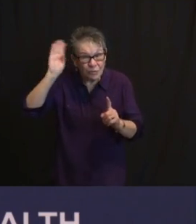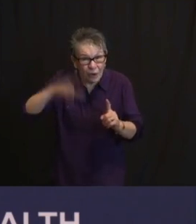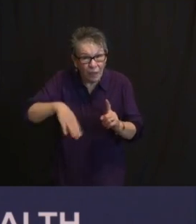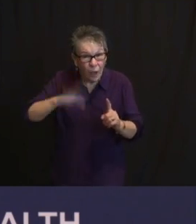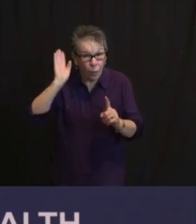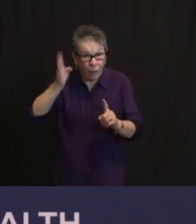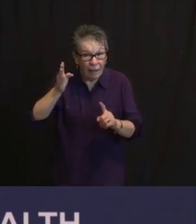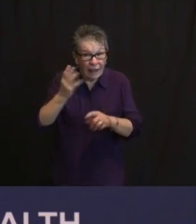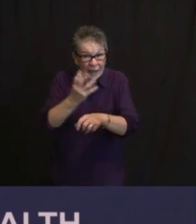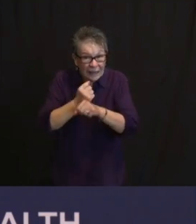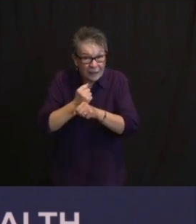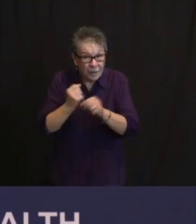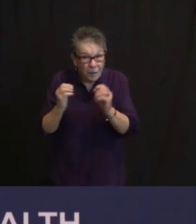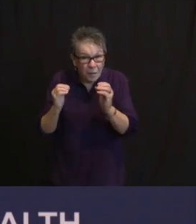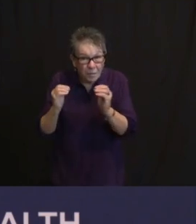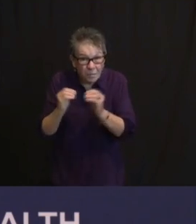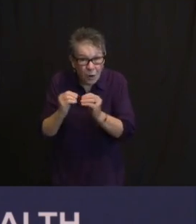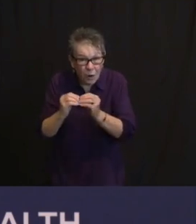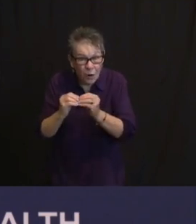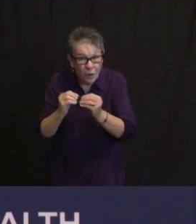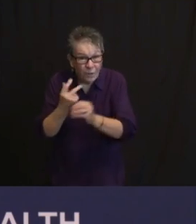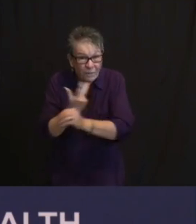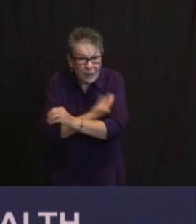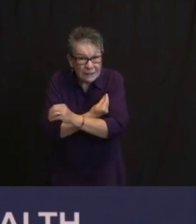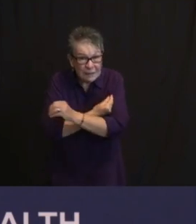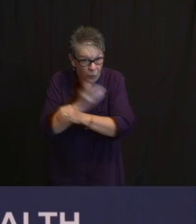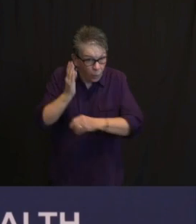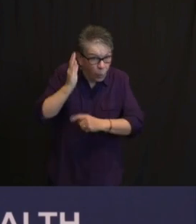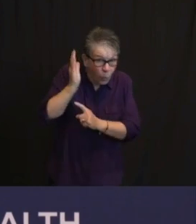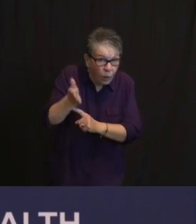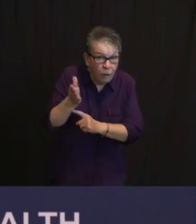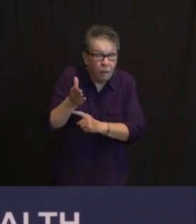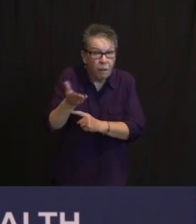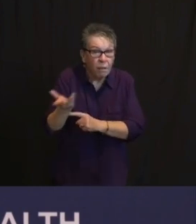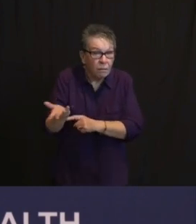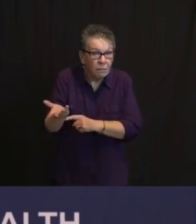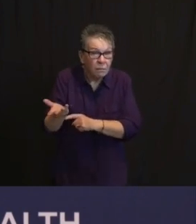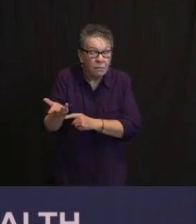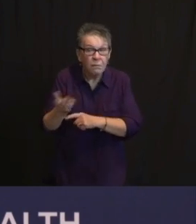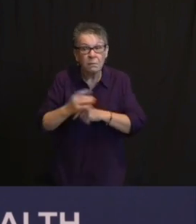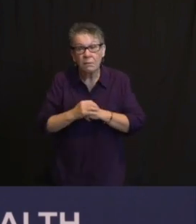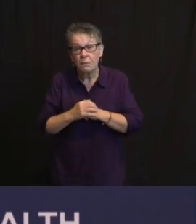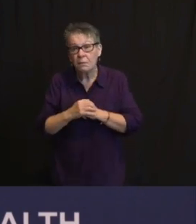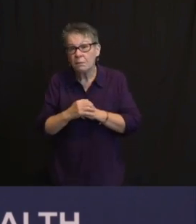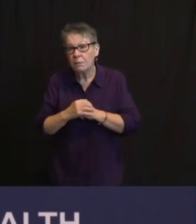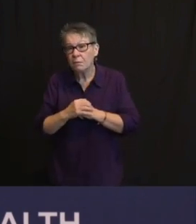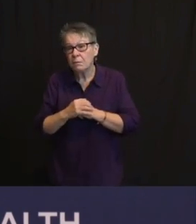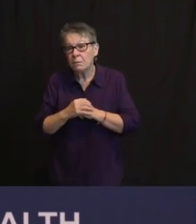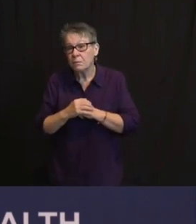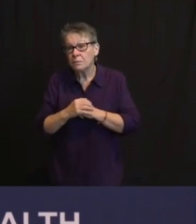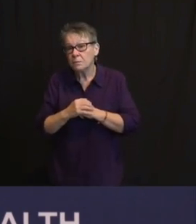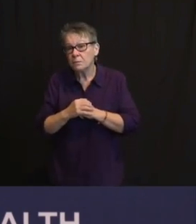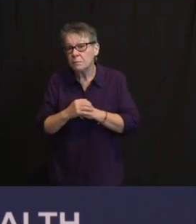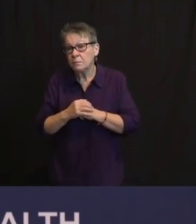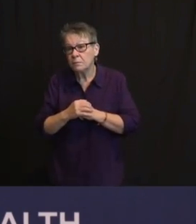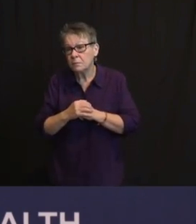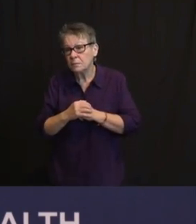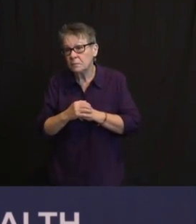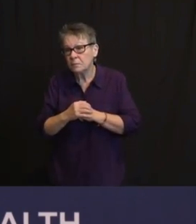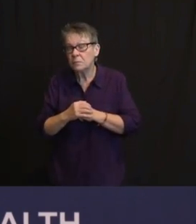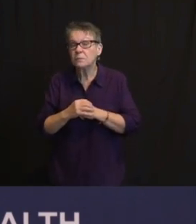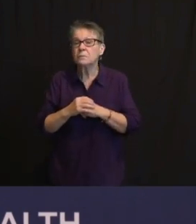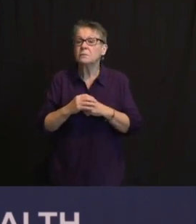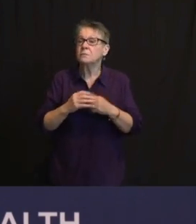DECISION TO ALLOW THESE ADDITIONAL GROUPS TO BE PUT INTO THE MIX HERE? WITH THE ANNOUNCEMENT THAT TEACHERS AND SUPPORT